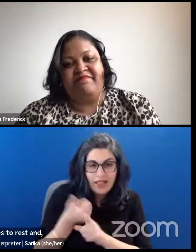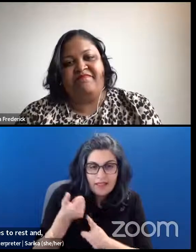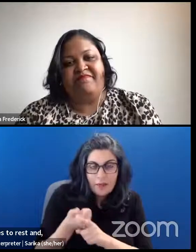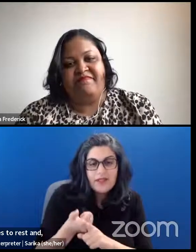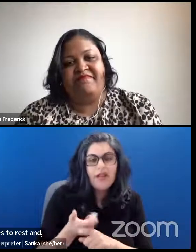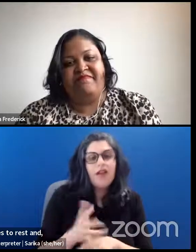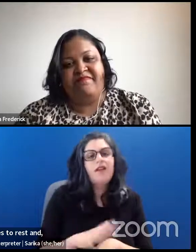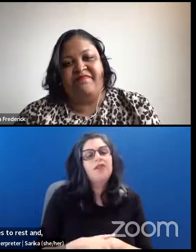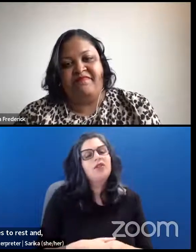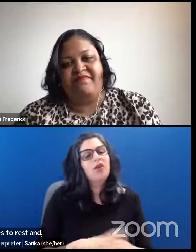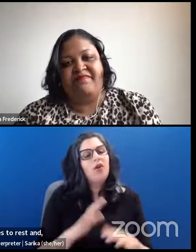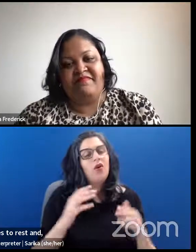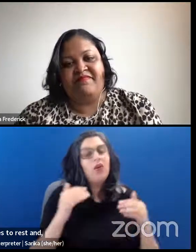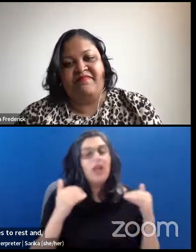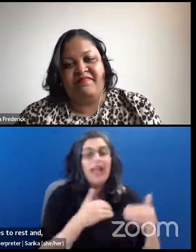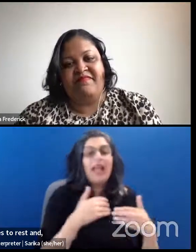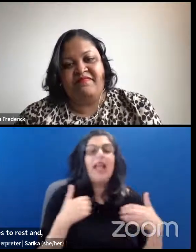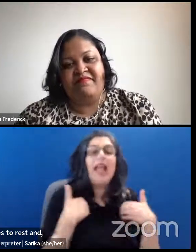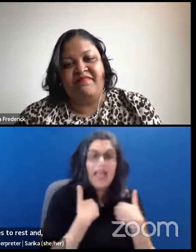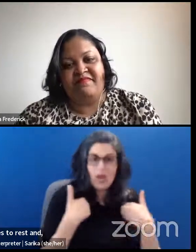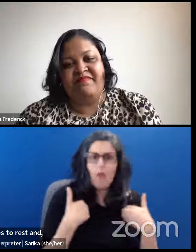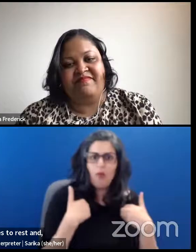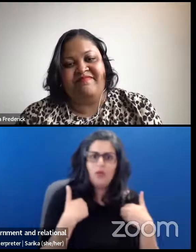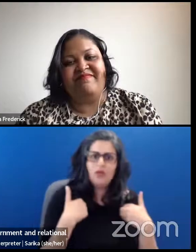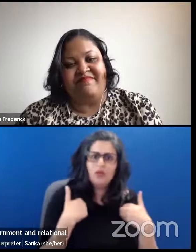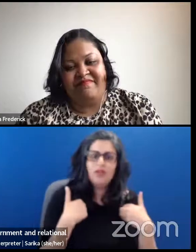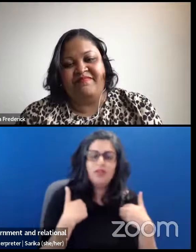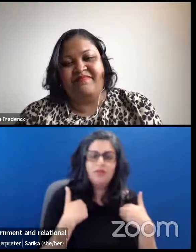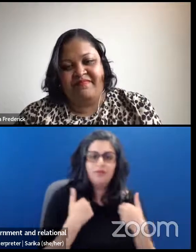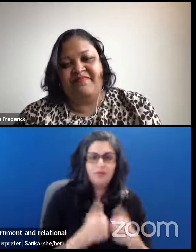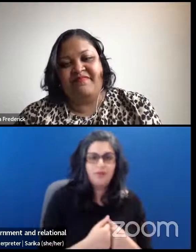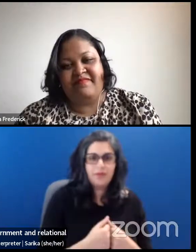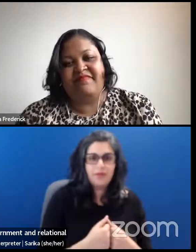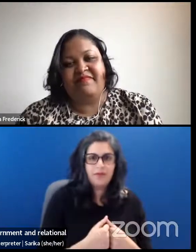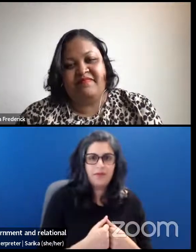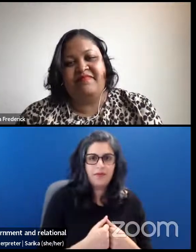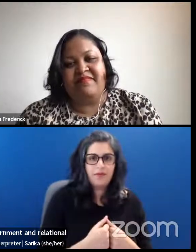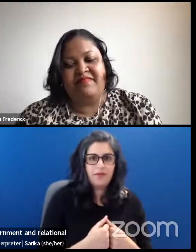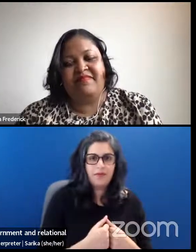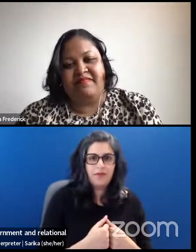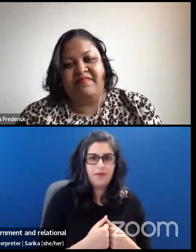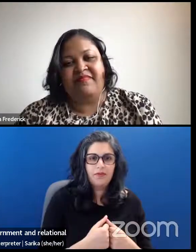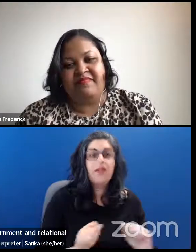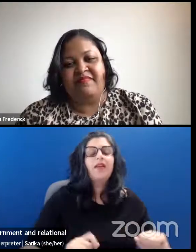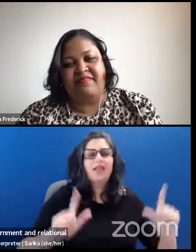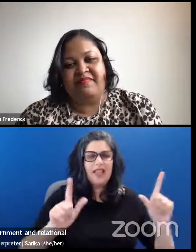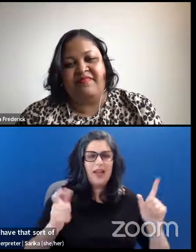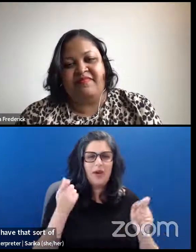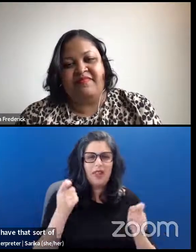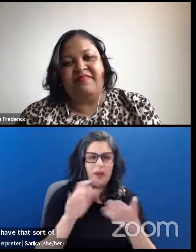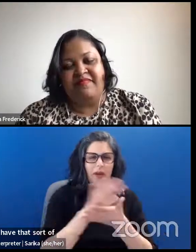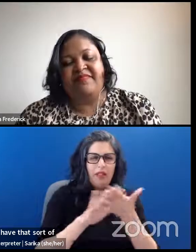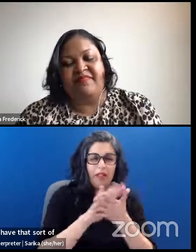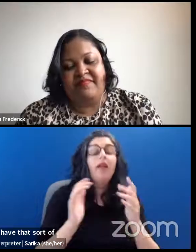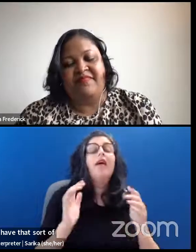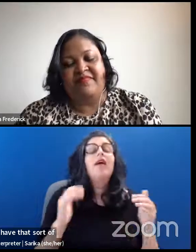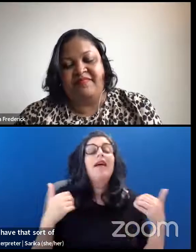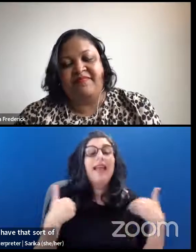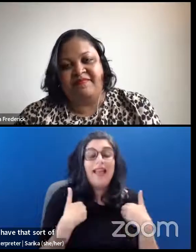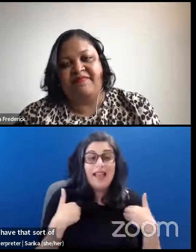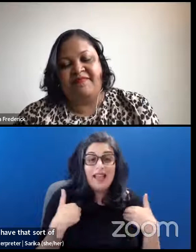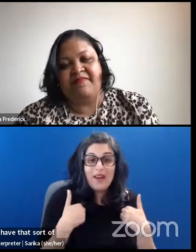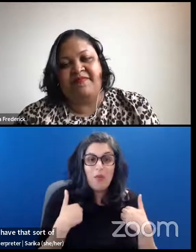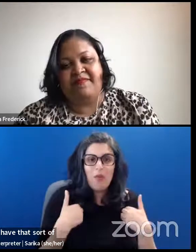spaces. And human beings, you know, don't have that sort of ingrained pattern and don't have something like the zebra shake stance